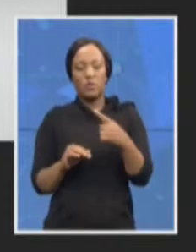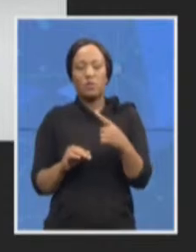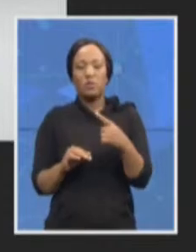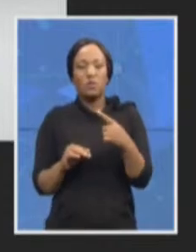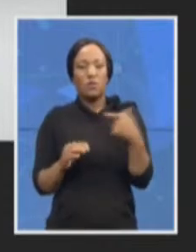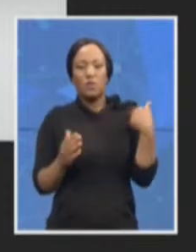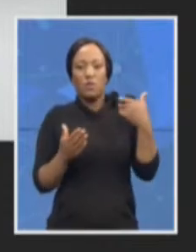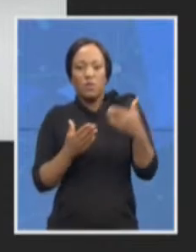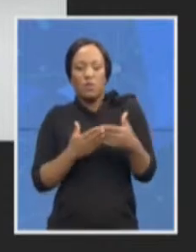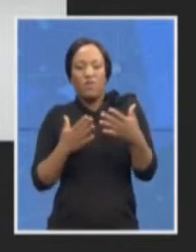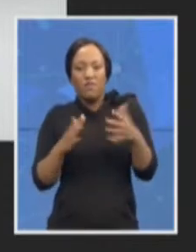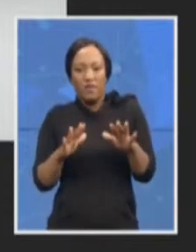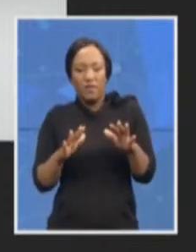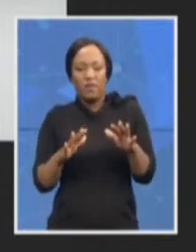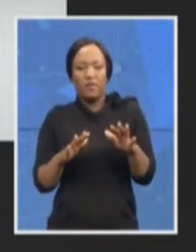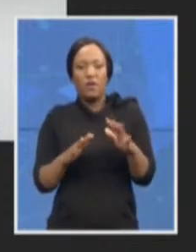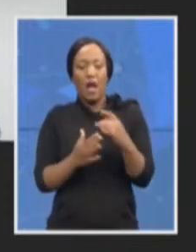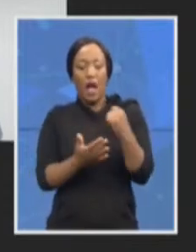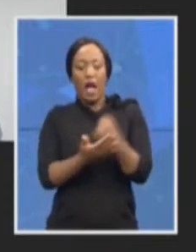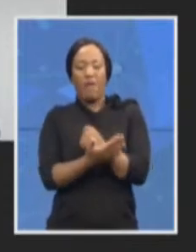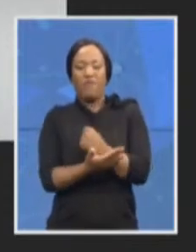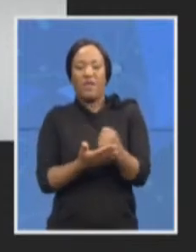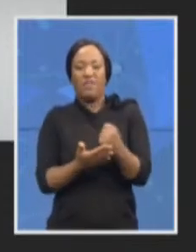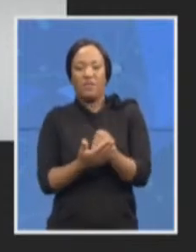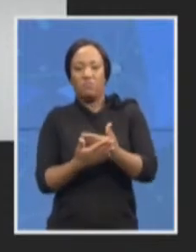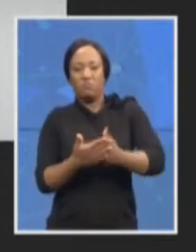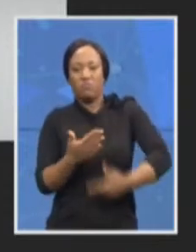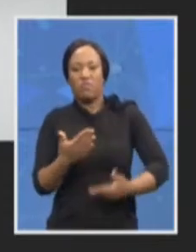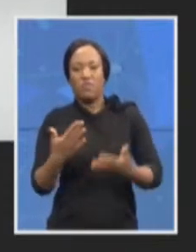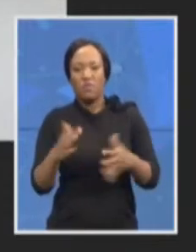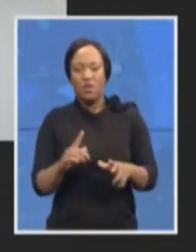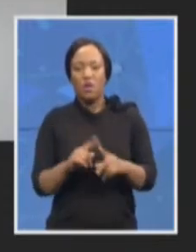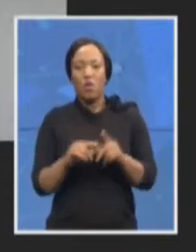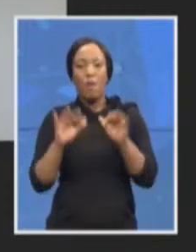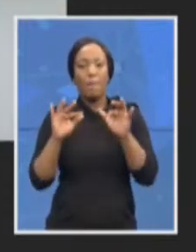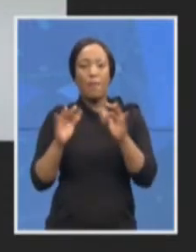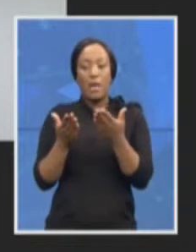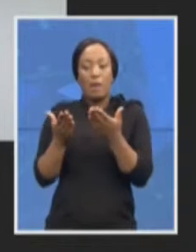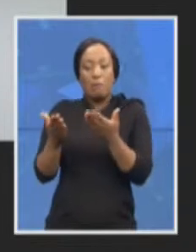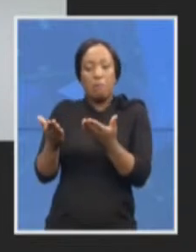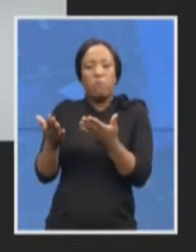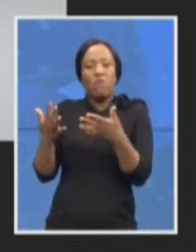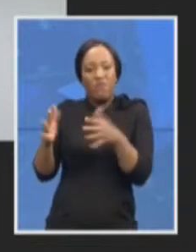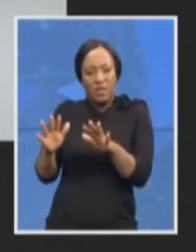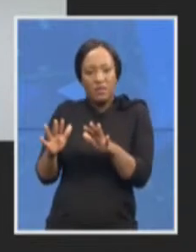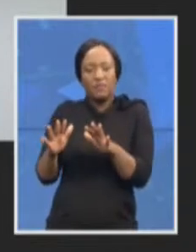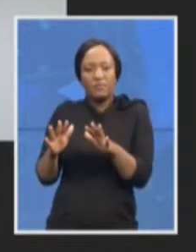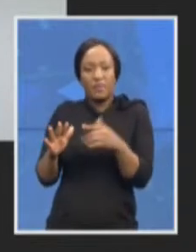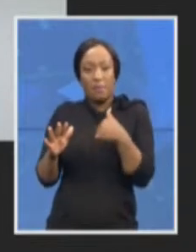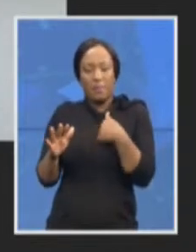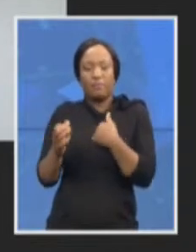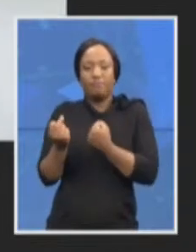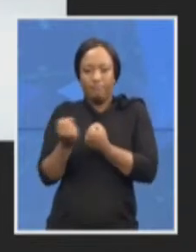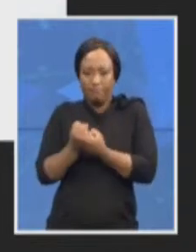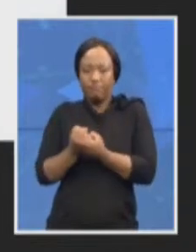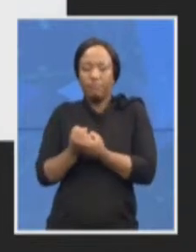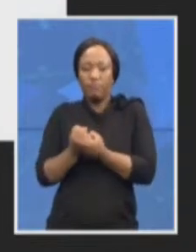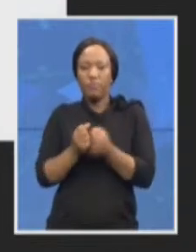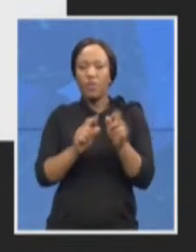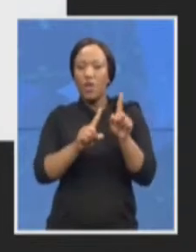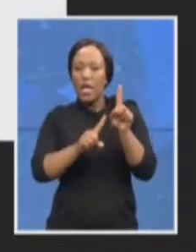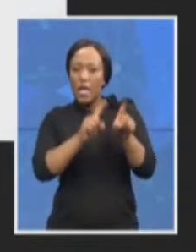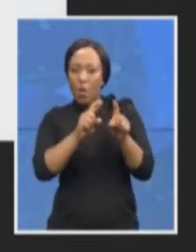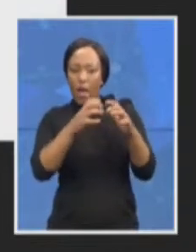and that's in the public domain so I would certainly support that the inquiry be public so that there's transparency